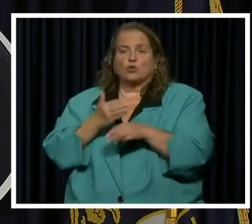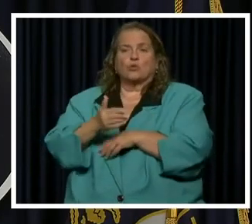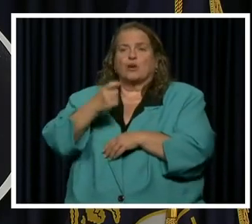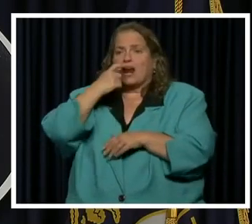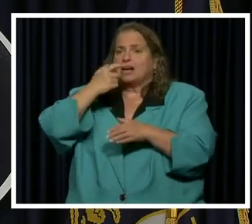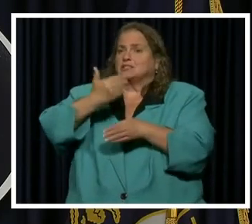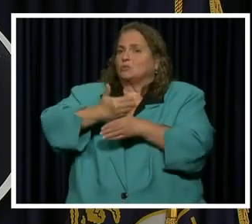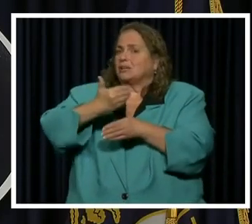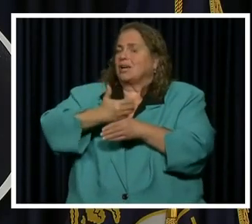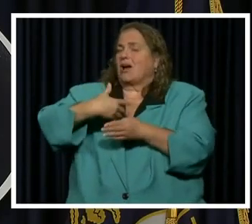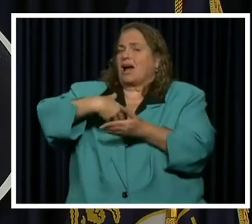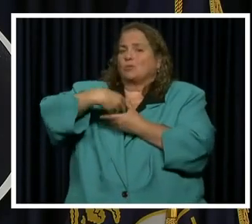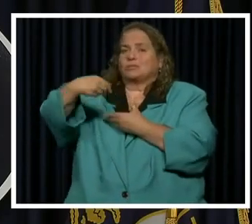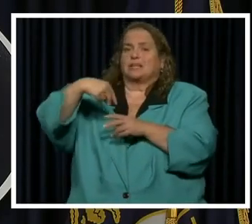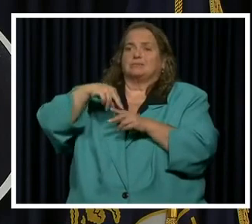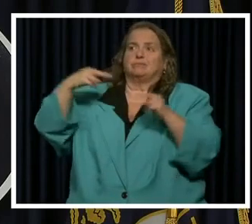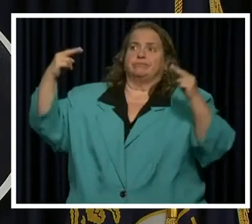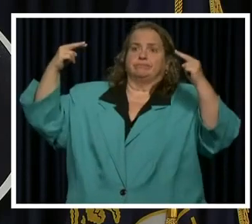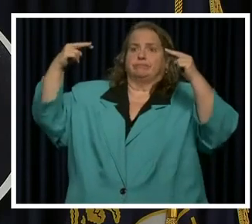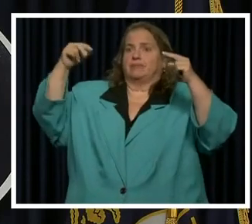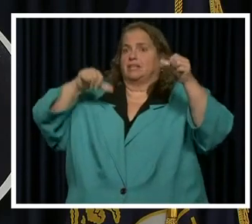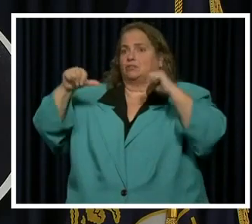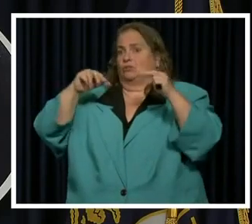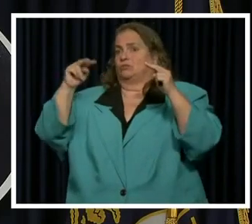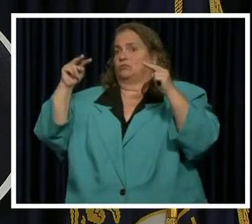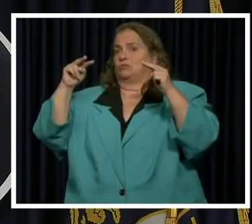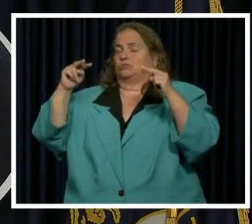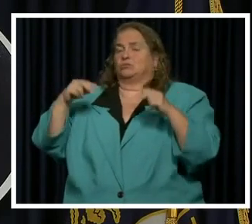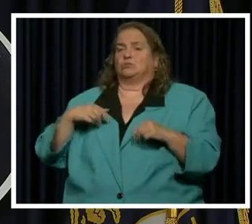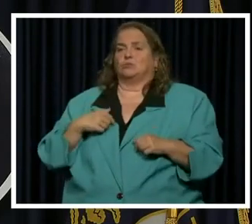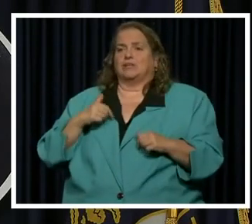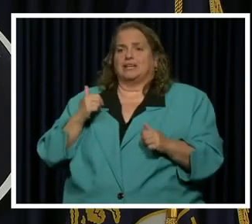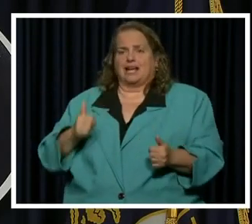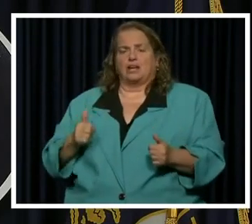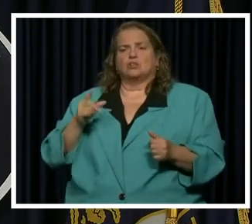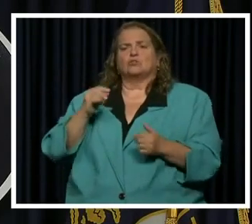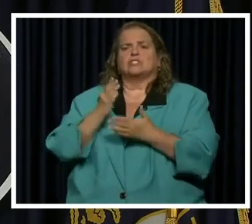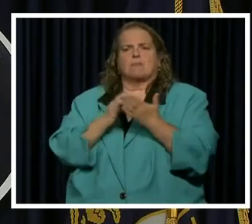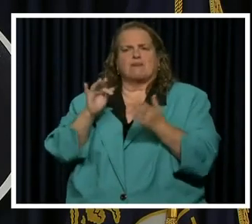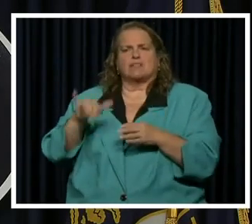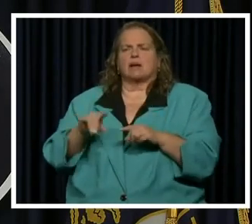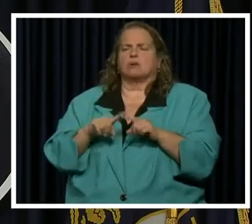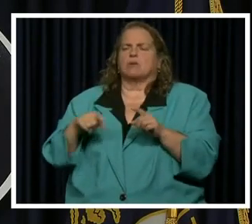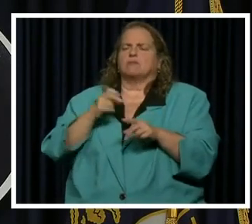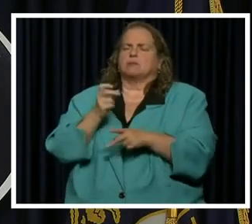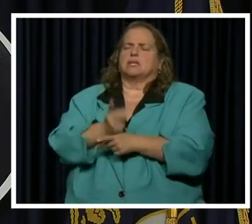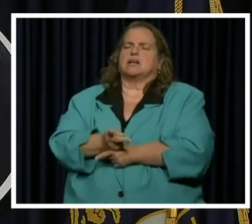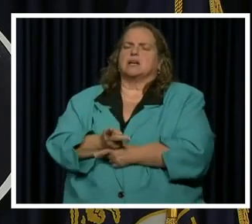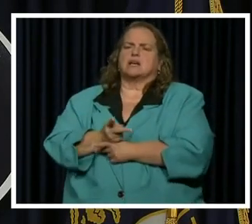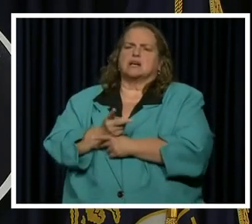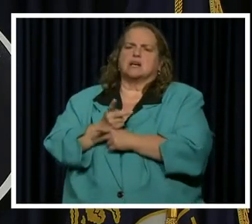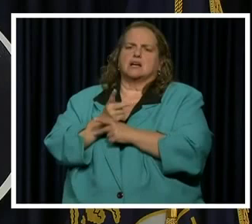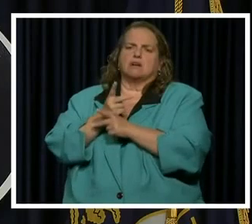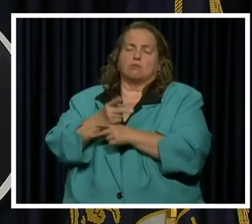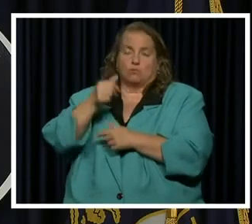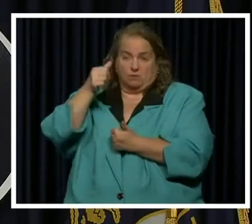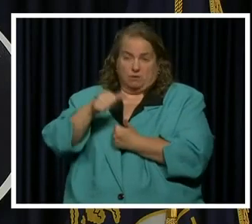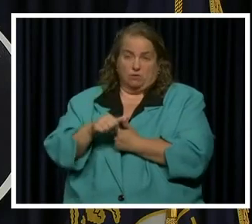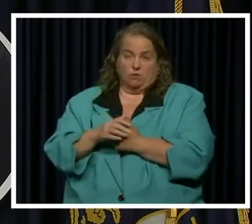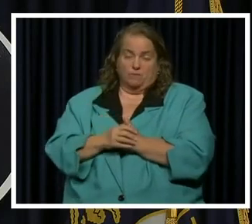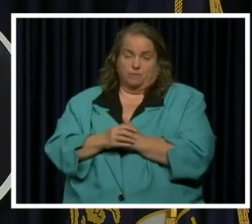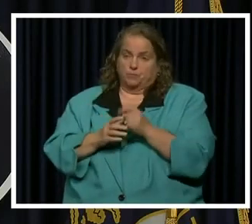through glass at the windows. If we can loosen up some of that, but we need to be really careful because remember,